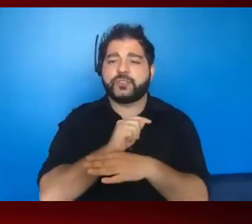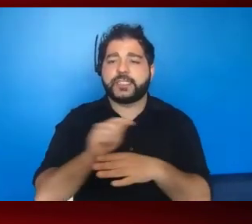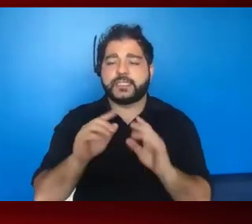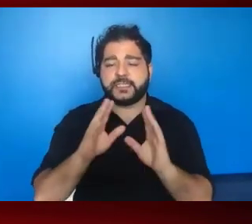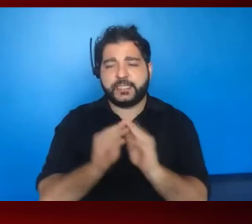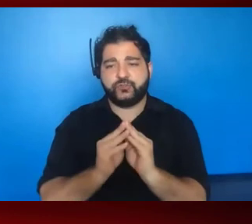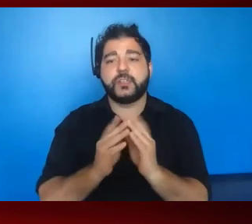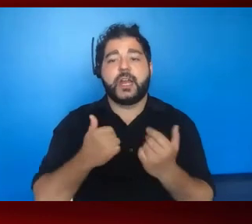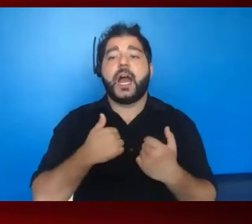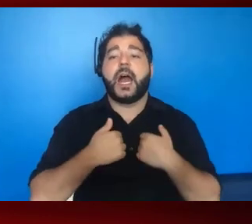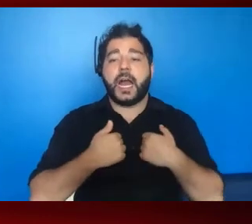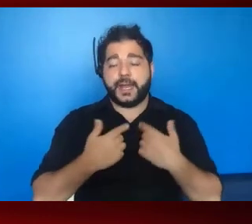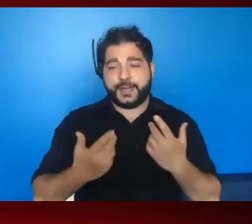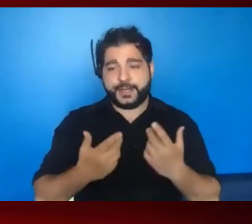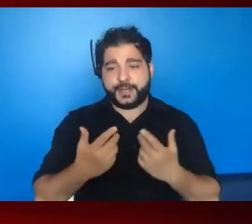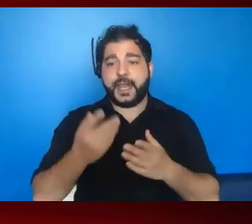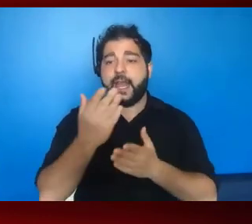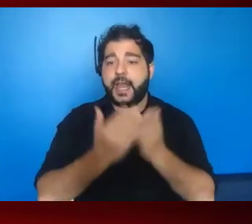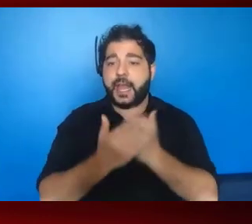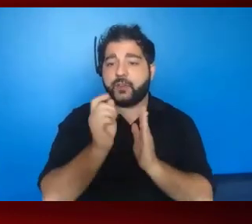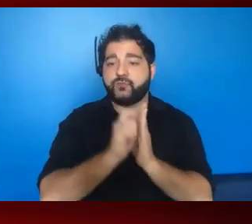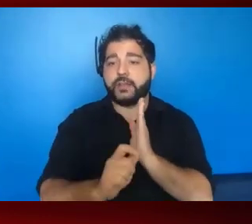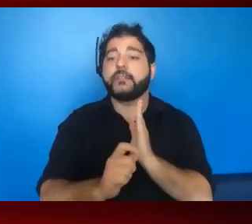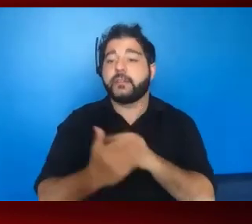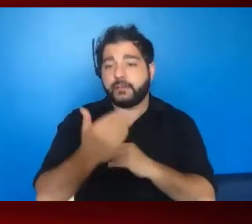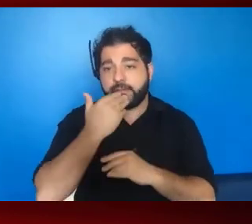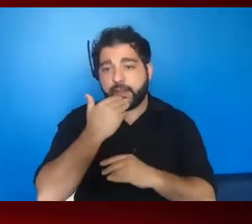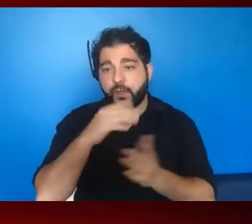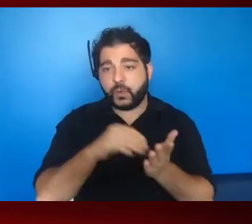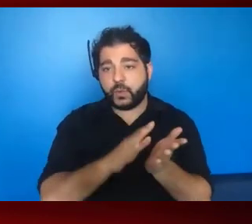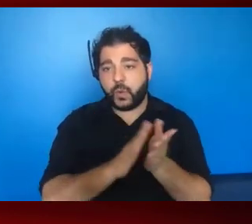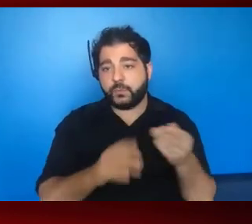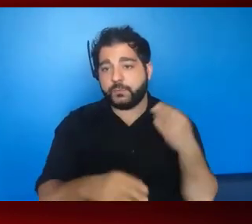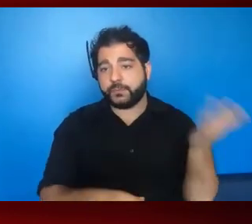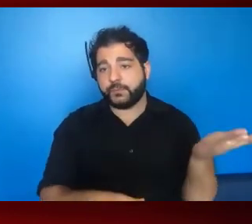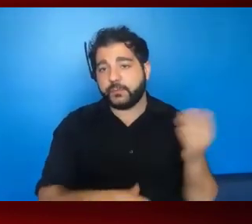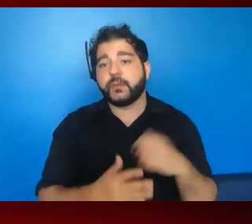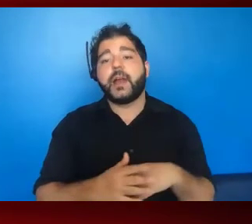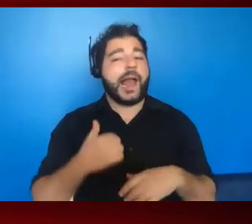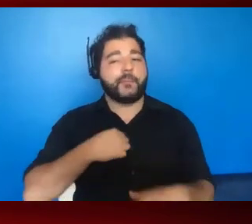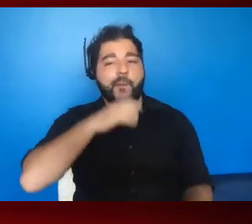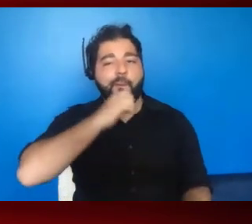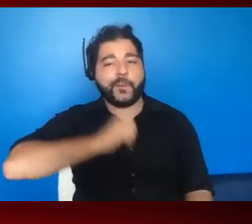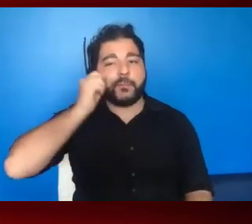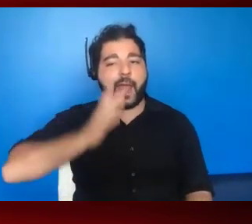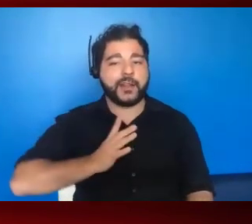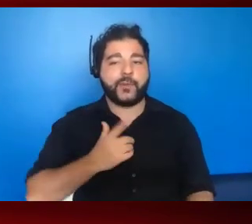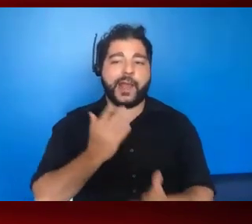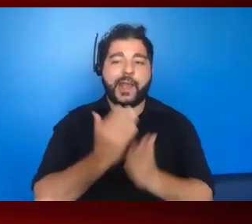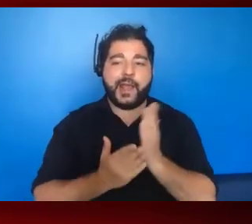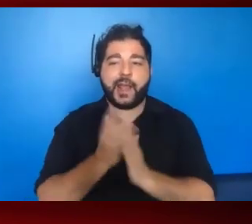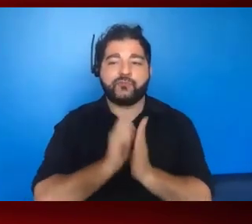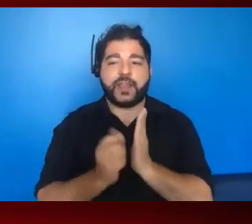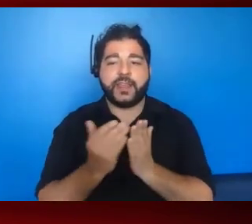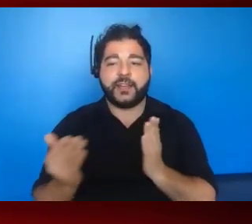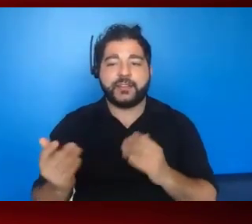I, I handwrite a thank you note and I know I'm, I'm an old guy, so I handwrite stuff and I